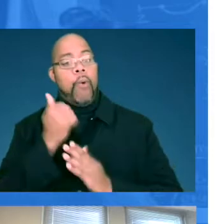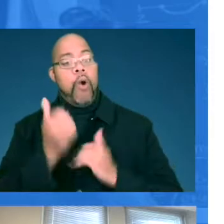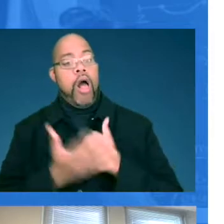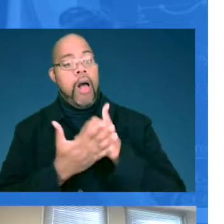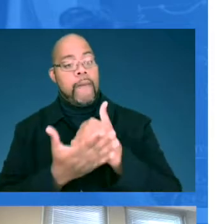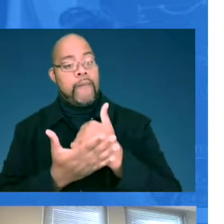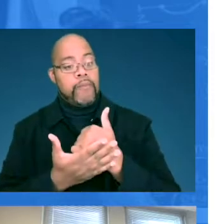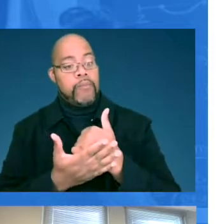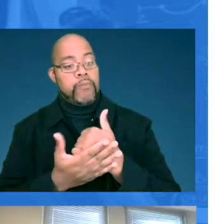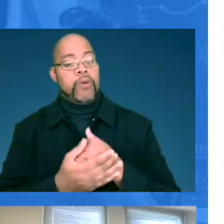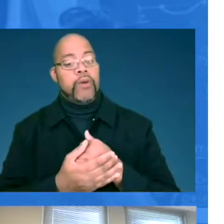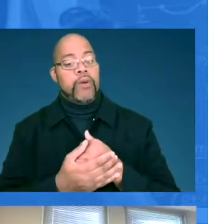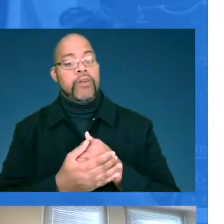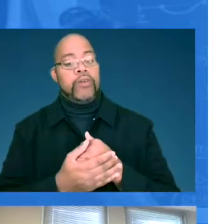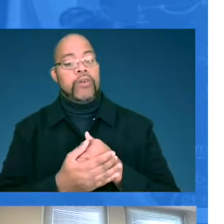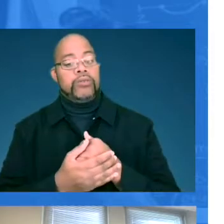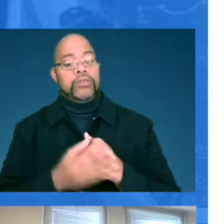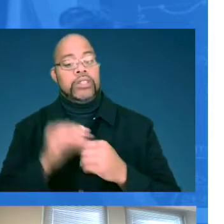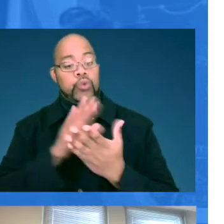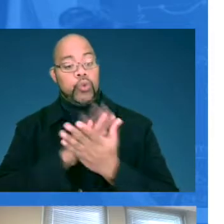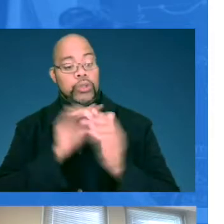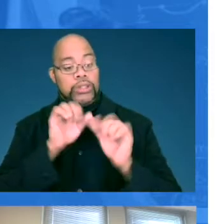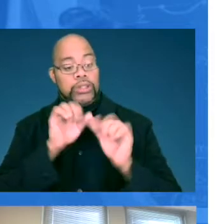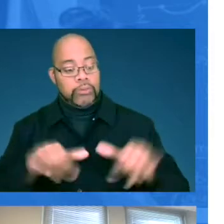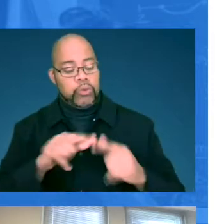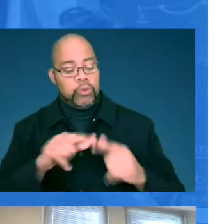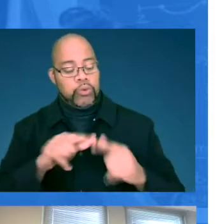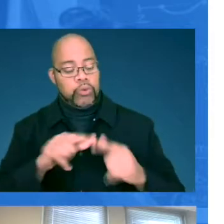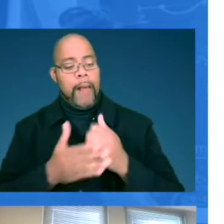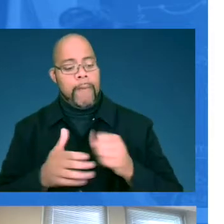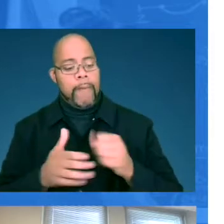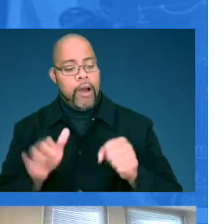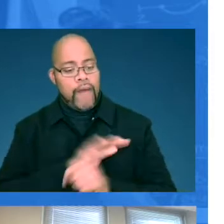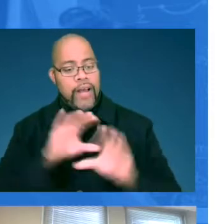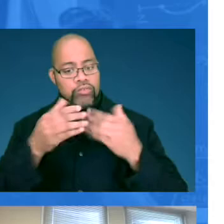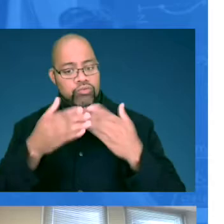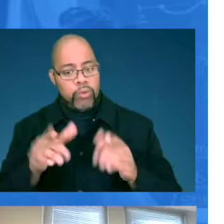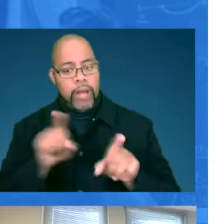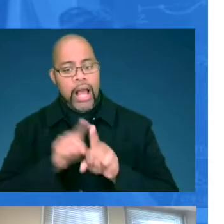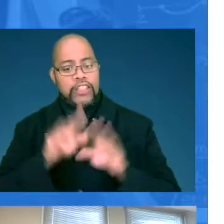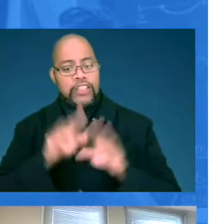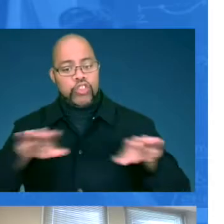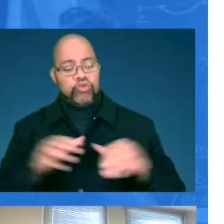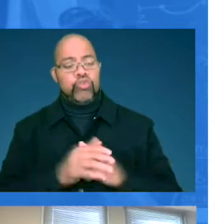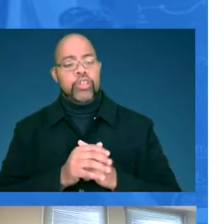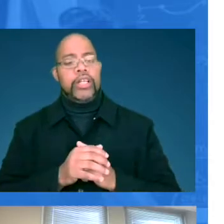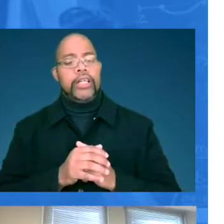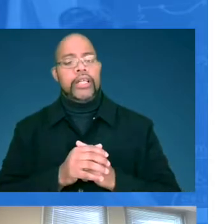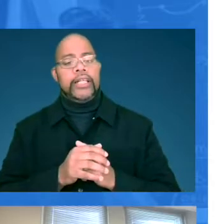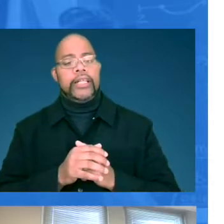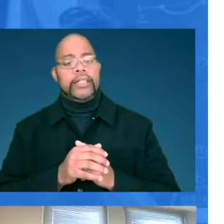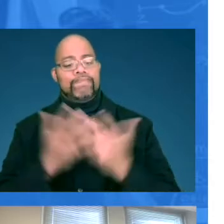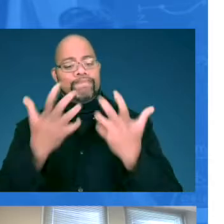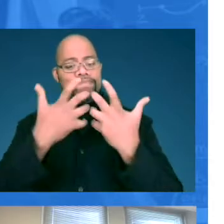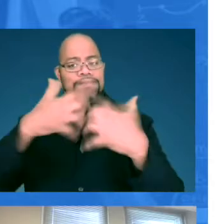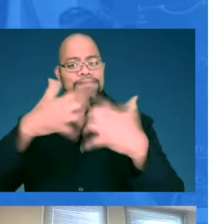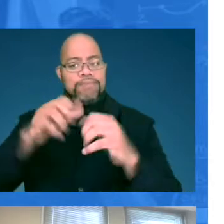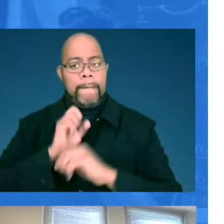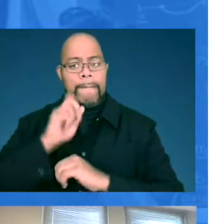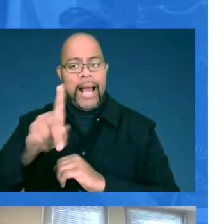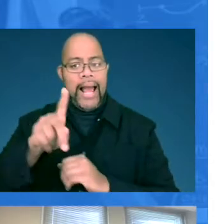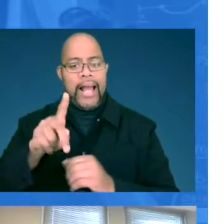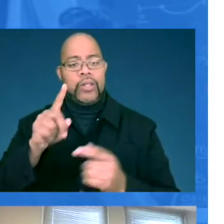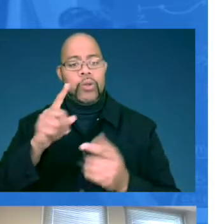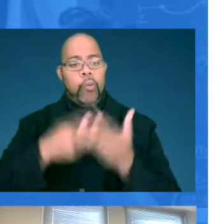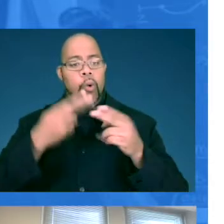helpful for our school systems in order to continue to cover classrooms as children were integrated back into